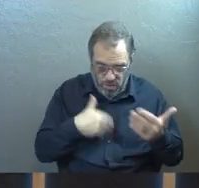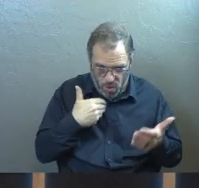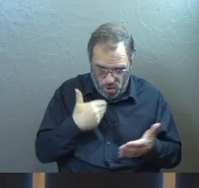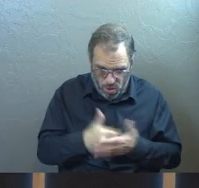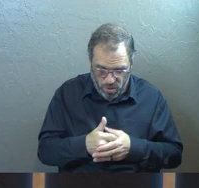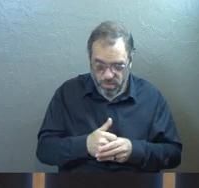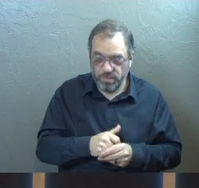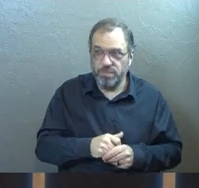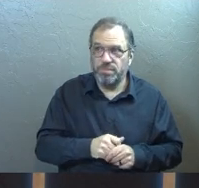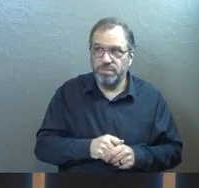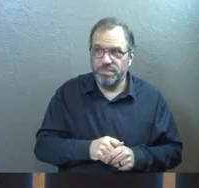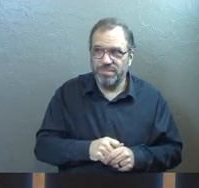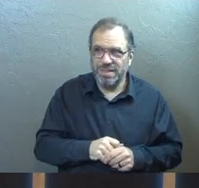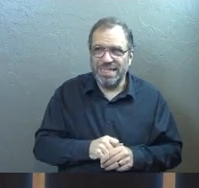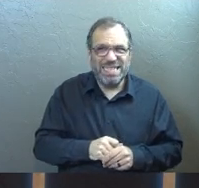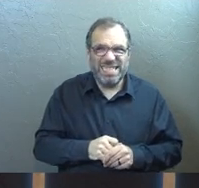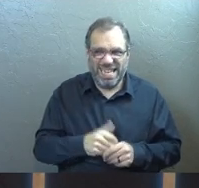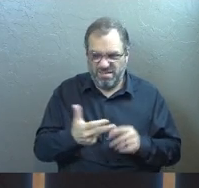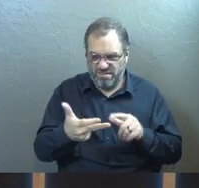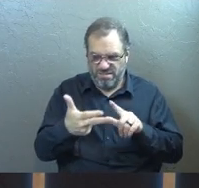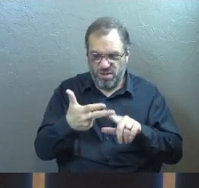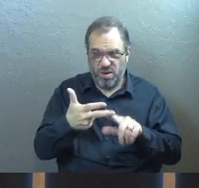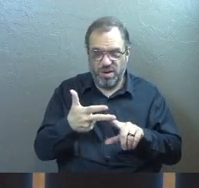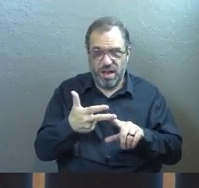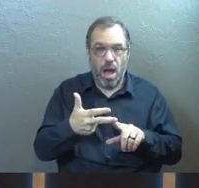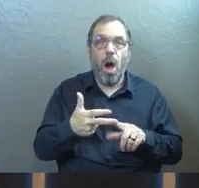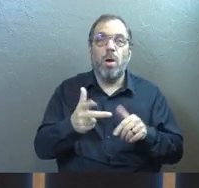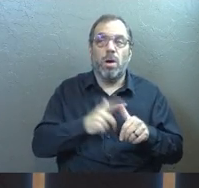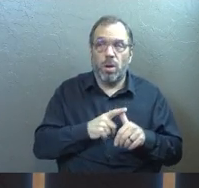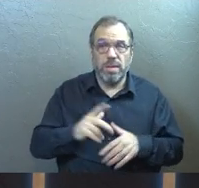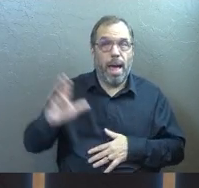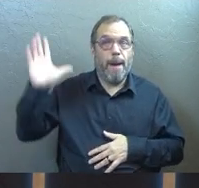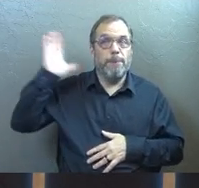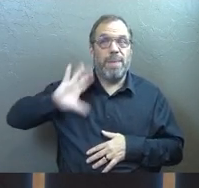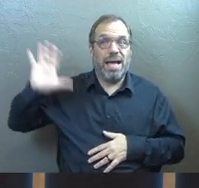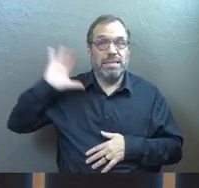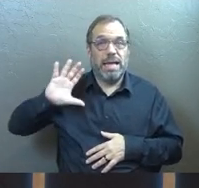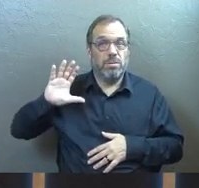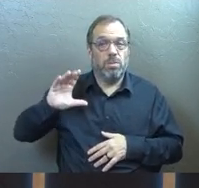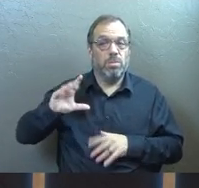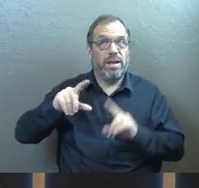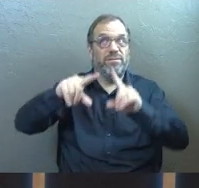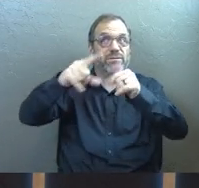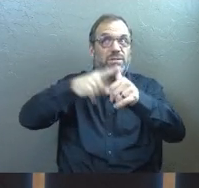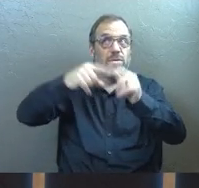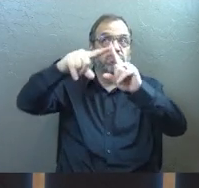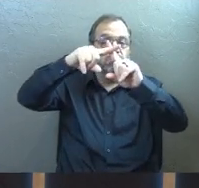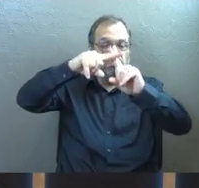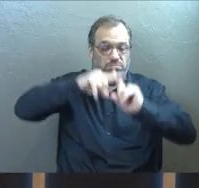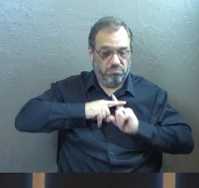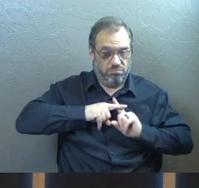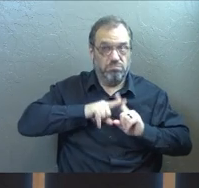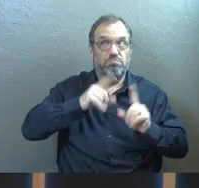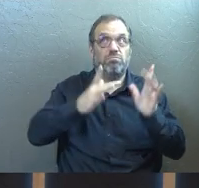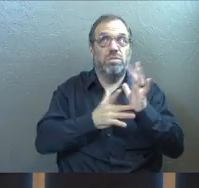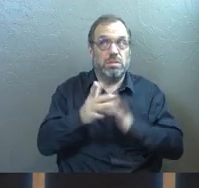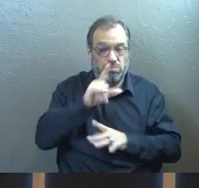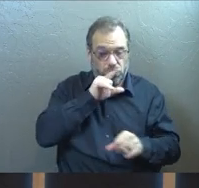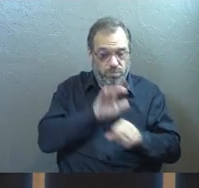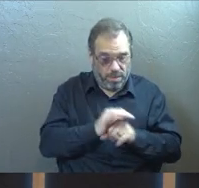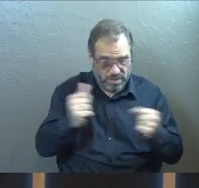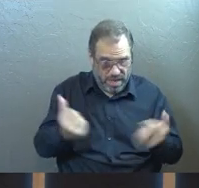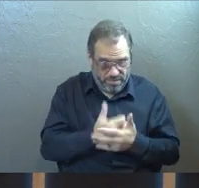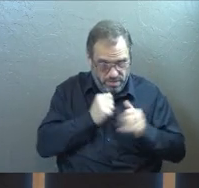things. See, that's third. So he was past tense. This is what I did at salvation. This is what I promised Jesus I would do. I